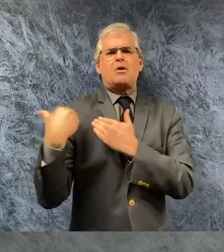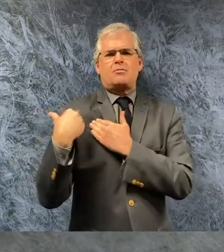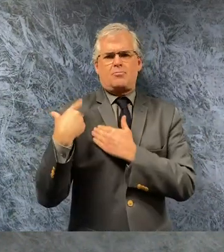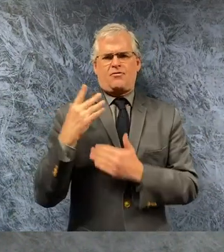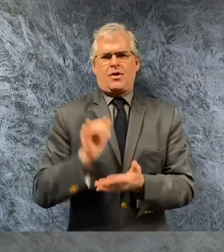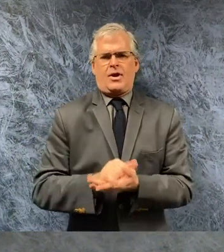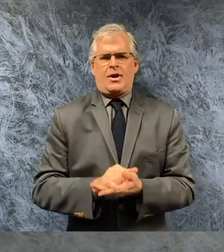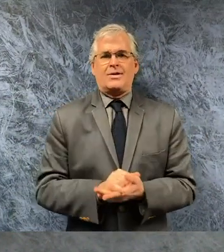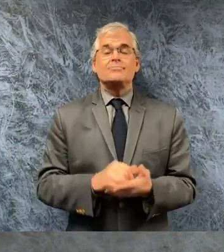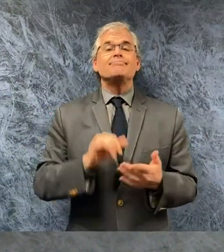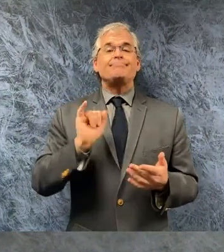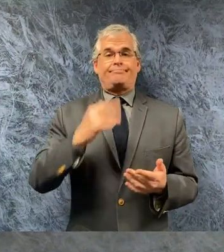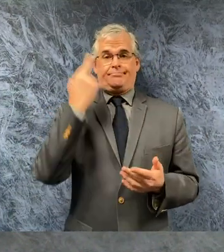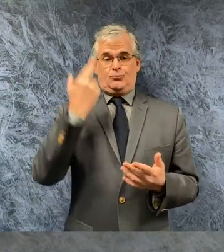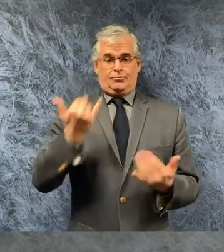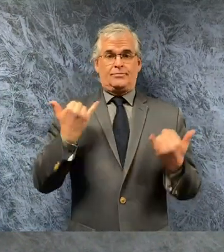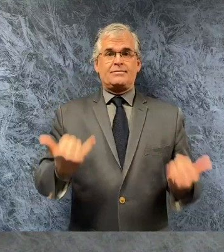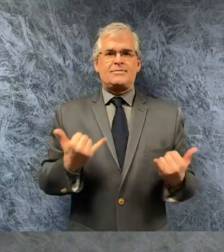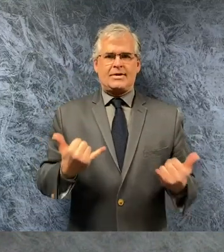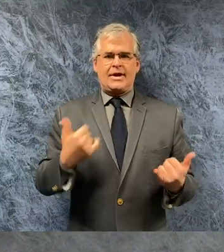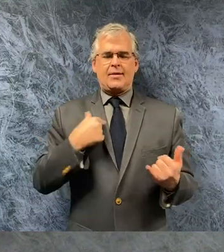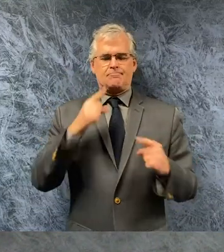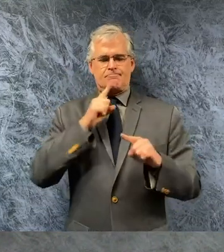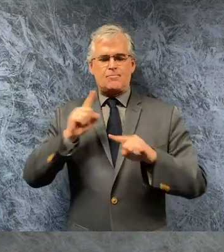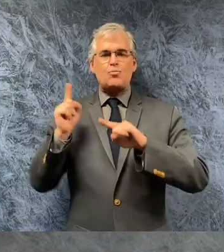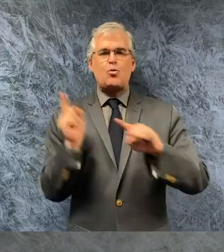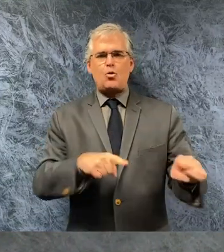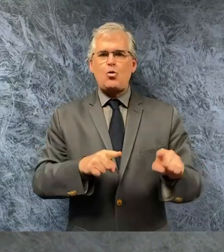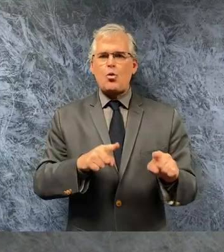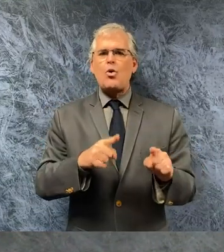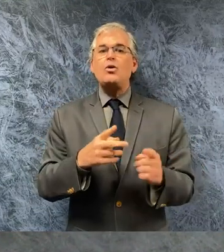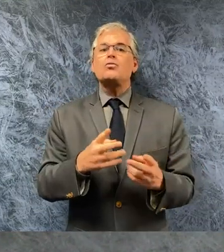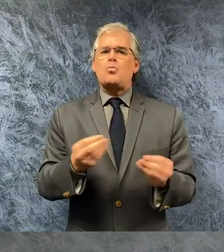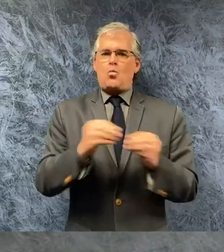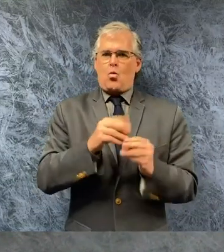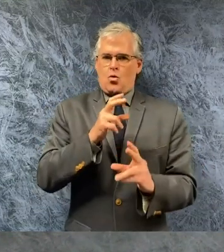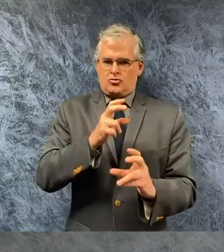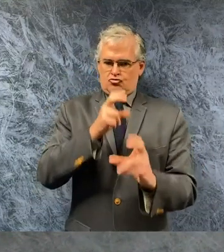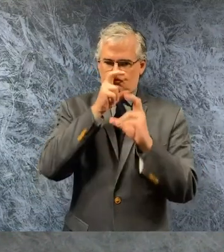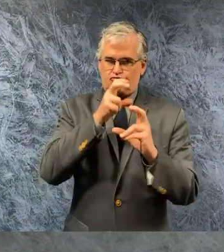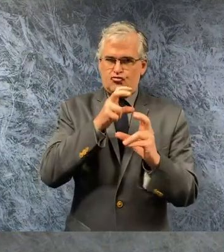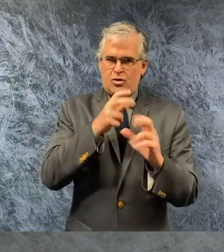directive to further further limit social distancing in a variety of contexts